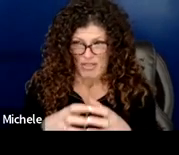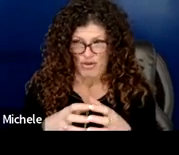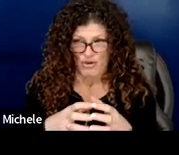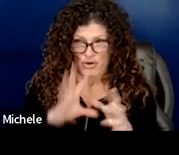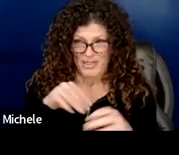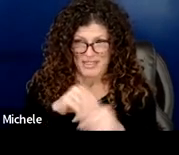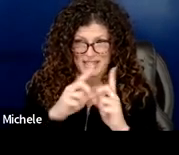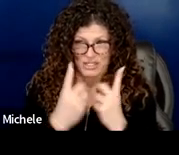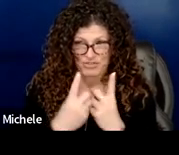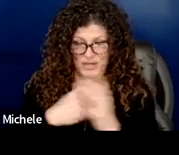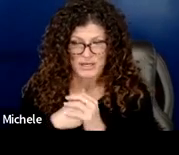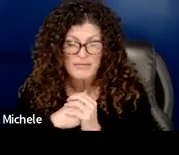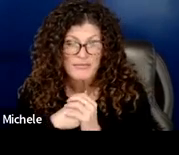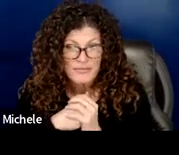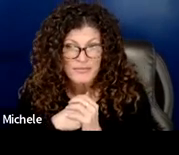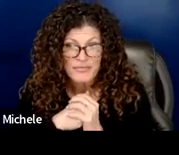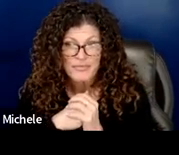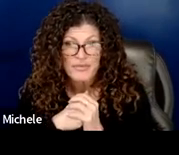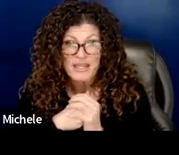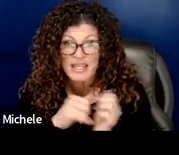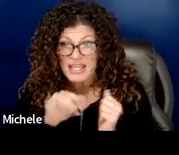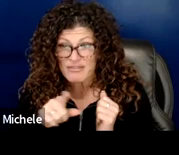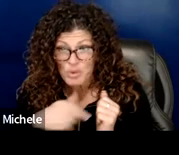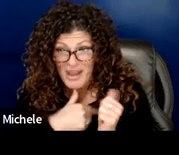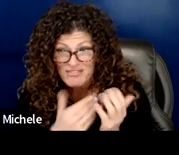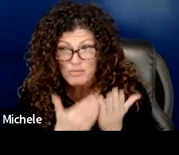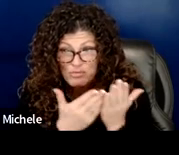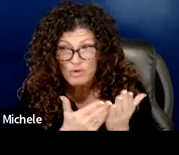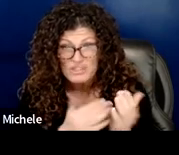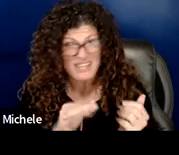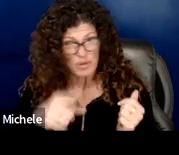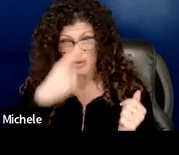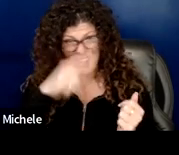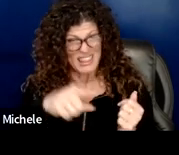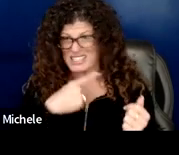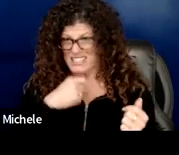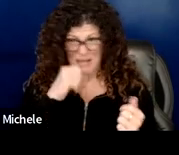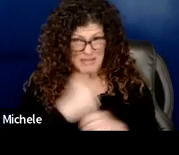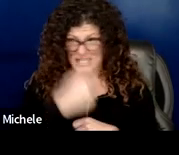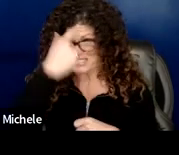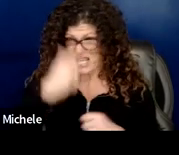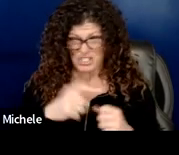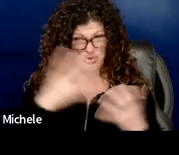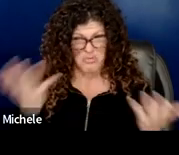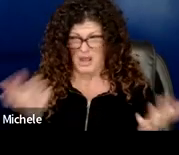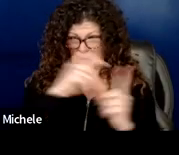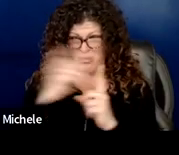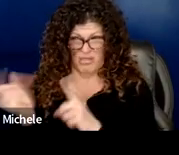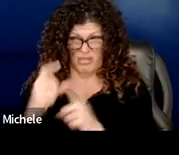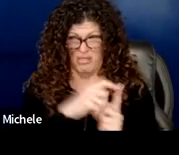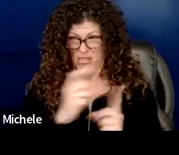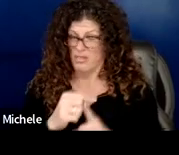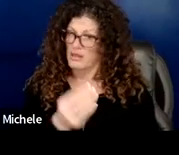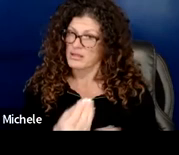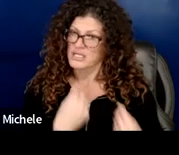if you if you if you have a proposal to to if you think this is too clunky and and you think that we need to clean it up go ahead and